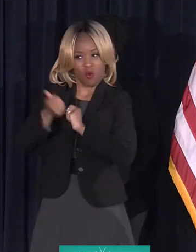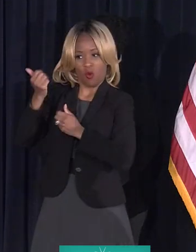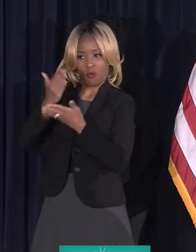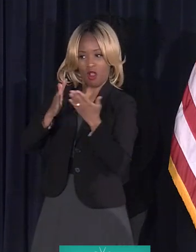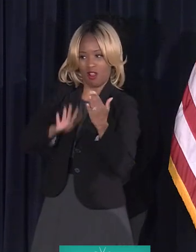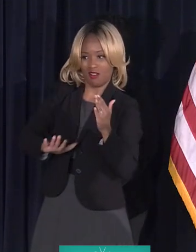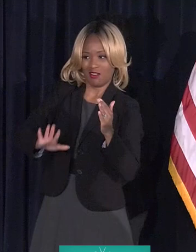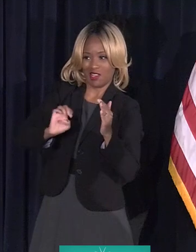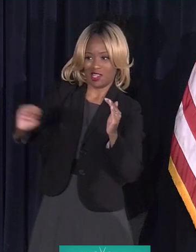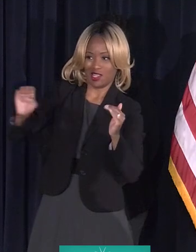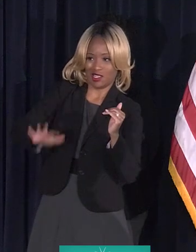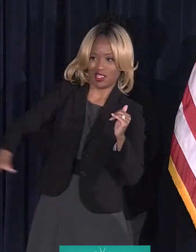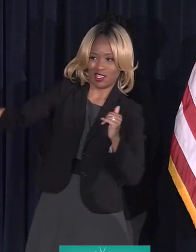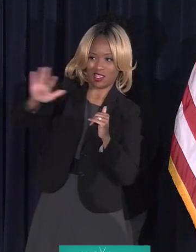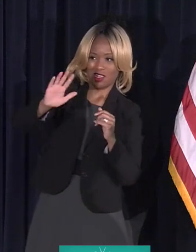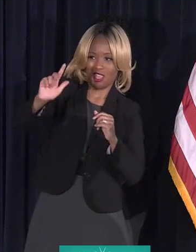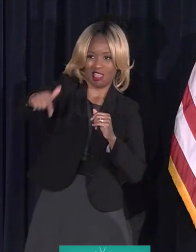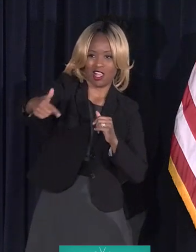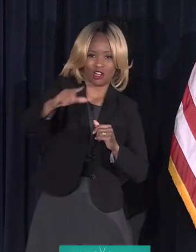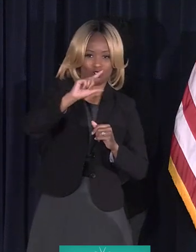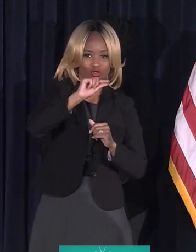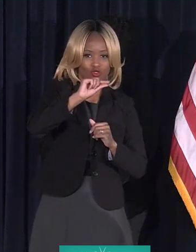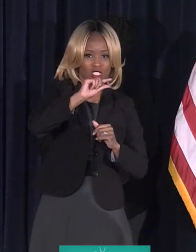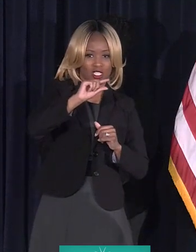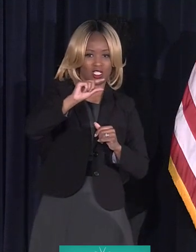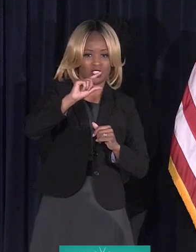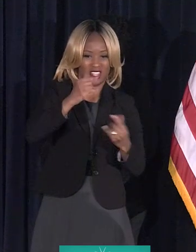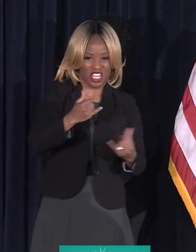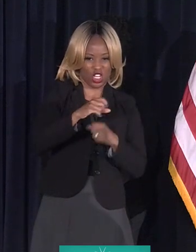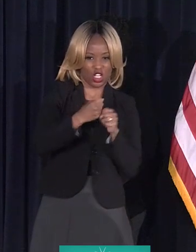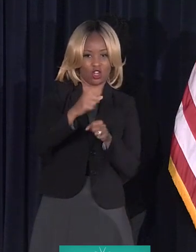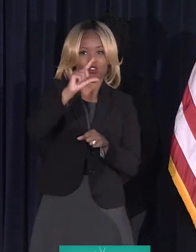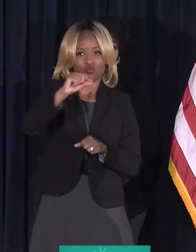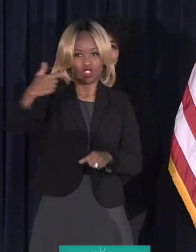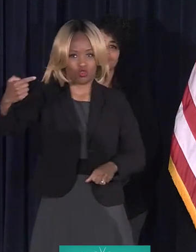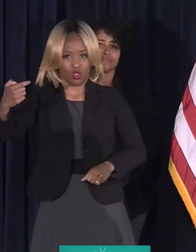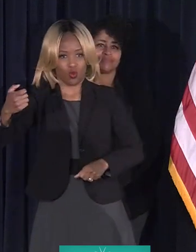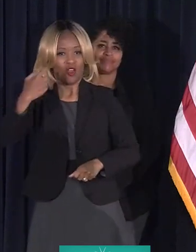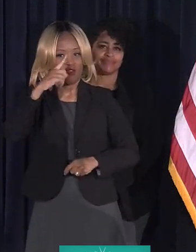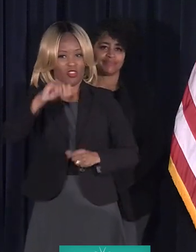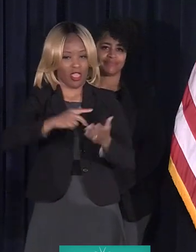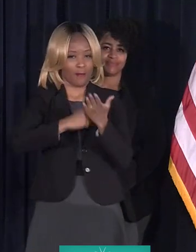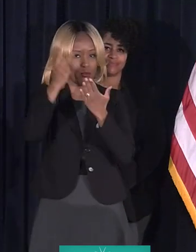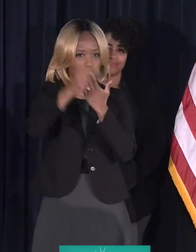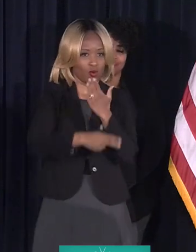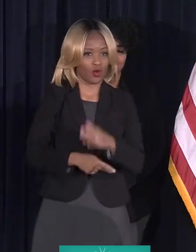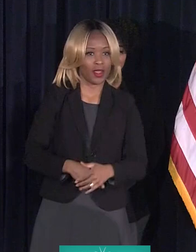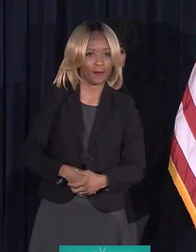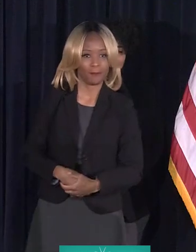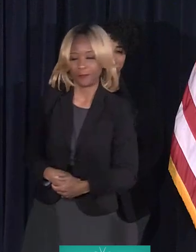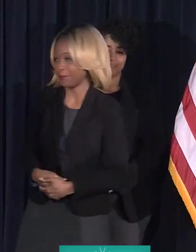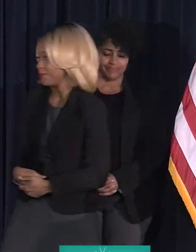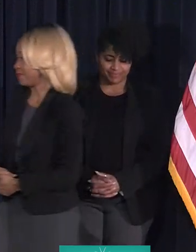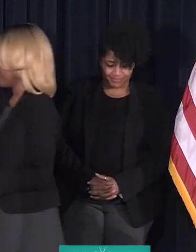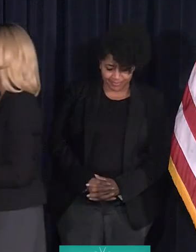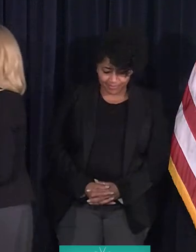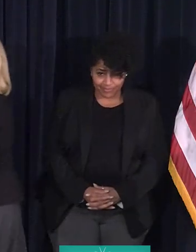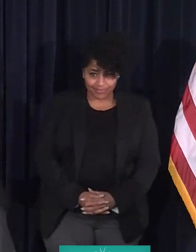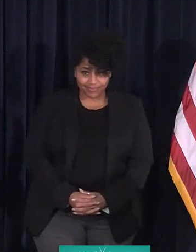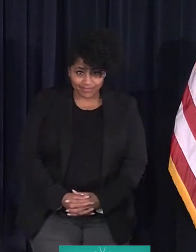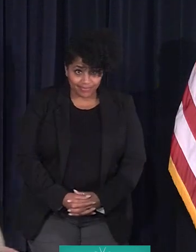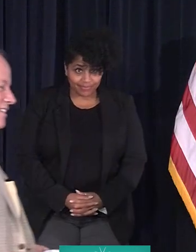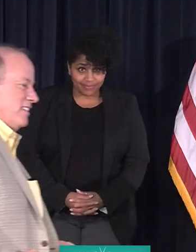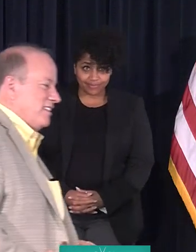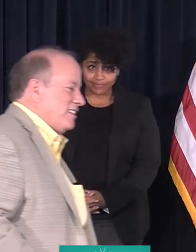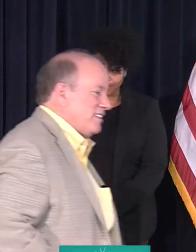later this year and in 2021 to do that tree trimmer program. Okay. Let me tell you this. The house next door.